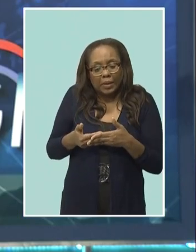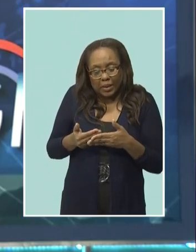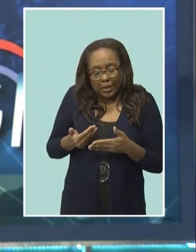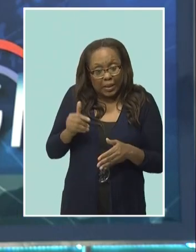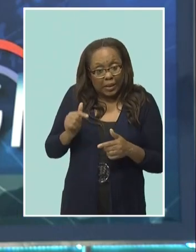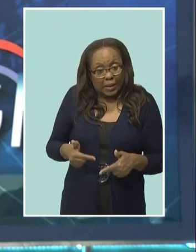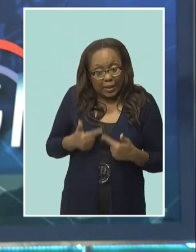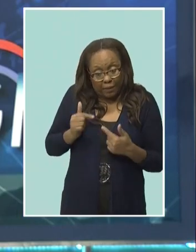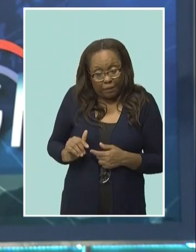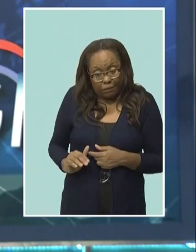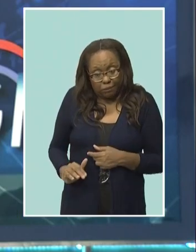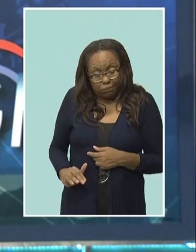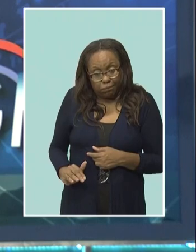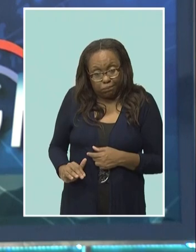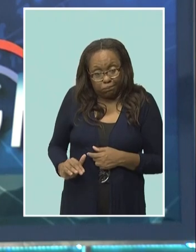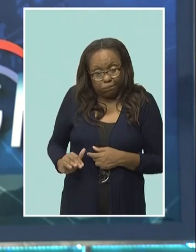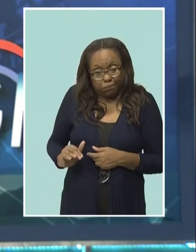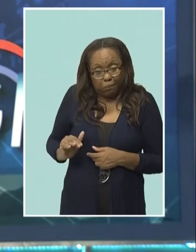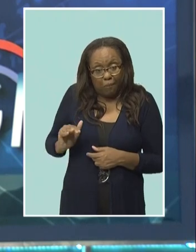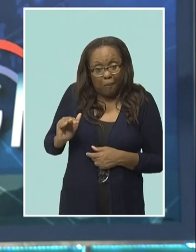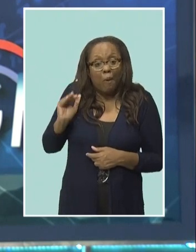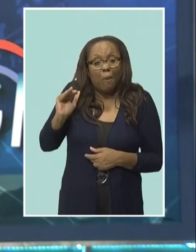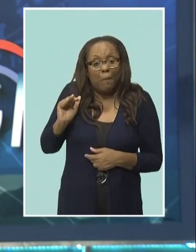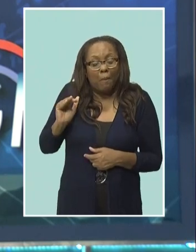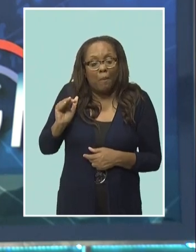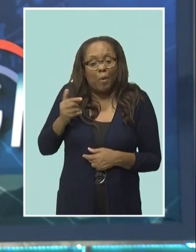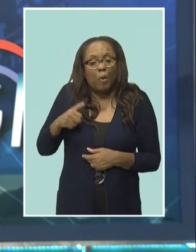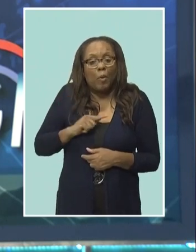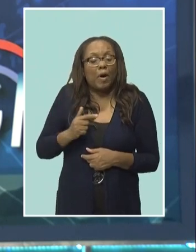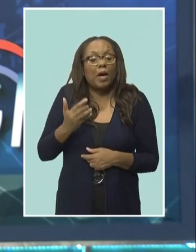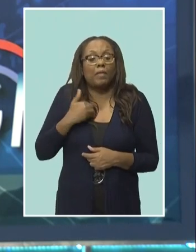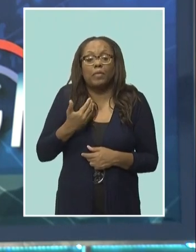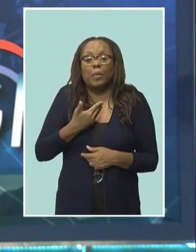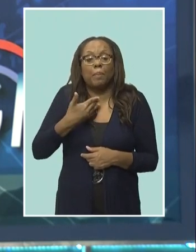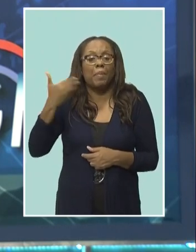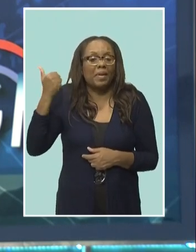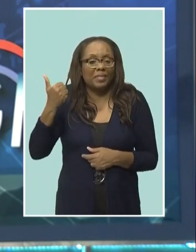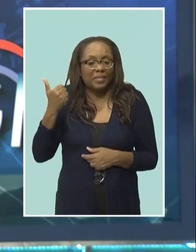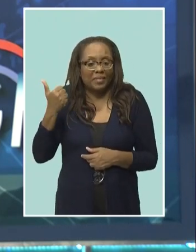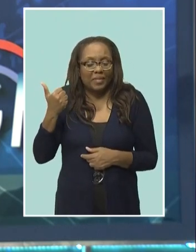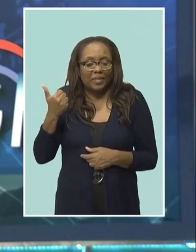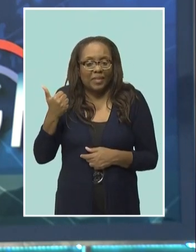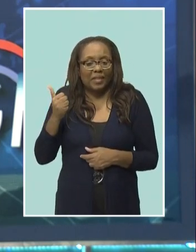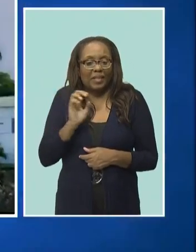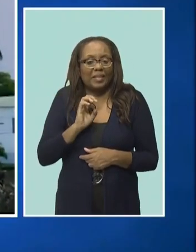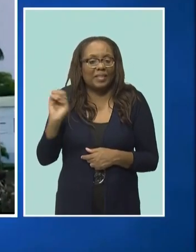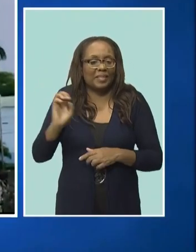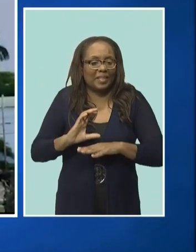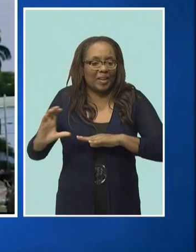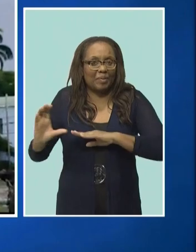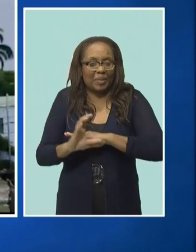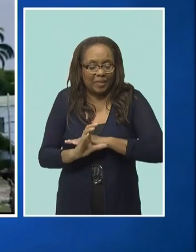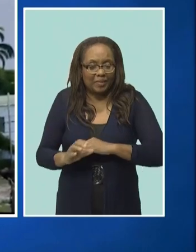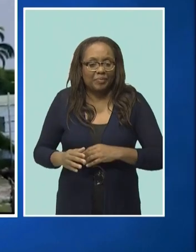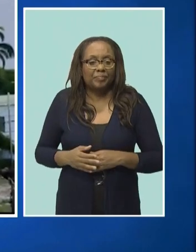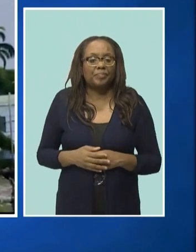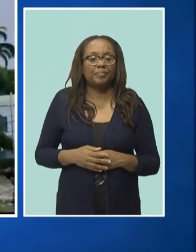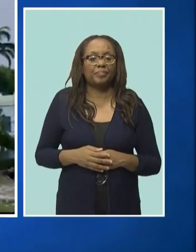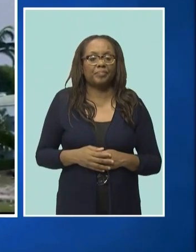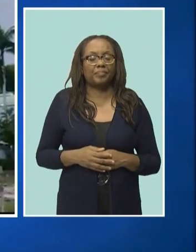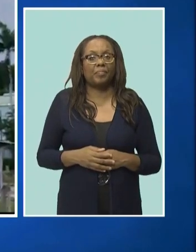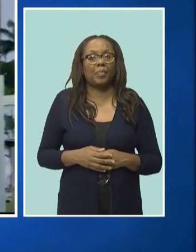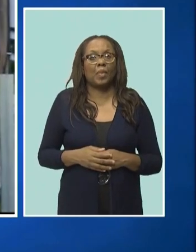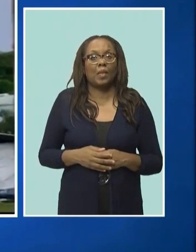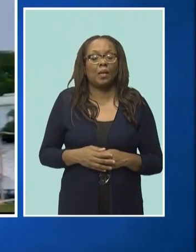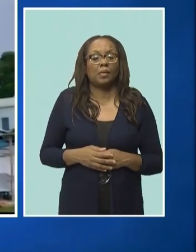Days on after a fire at a commercial property located in Brighton, St. Michael, just off the Mighty Griner Highway, fire officials were up to